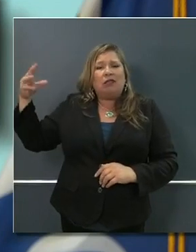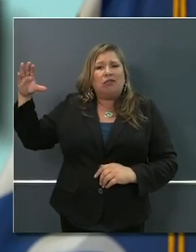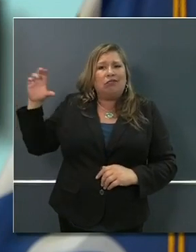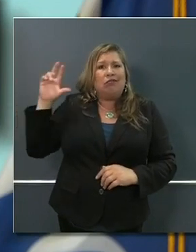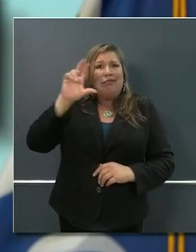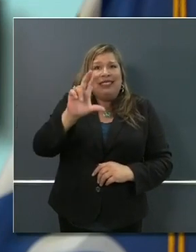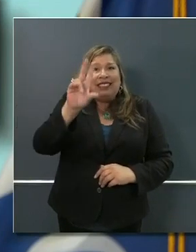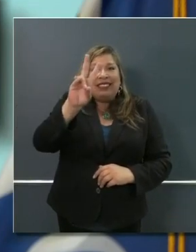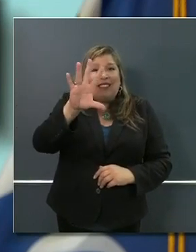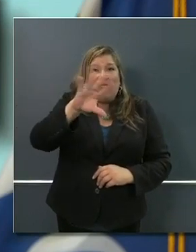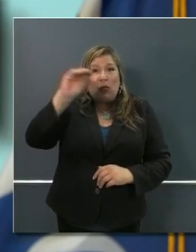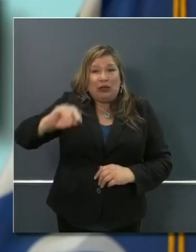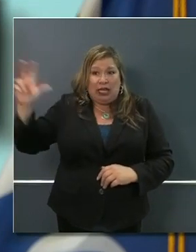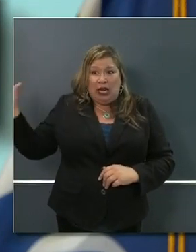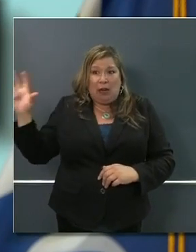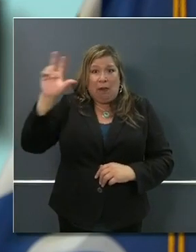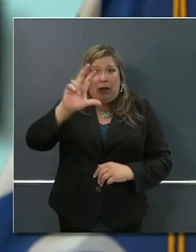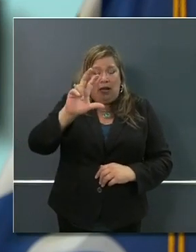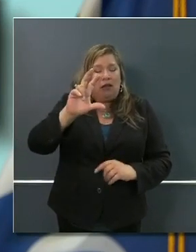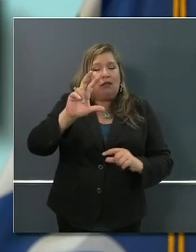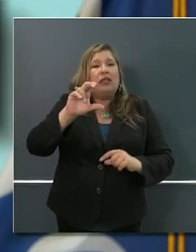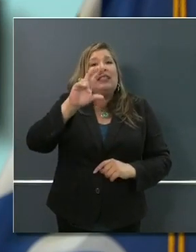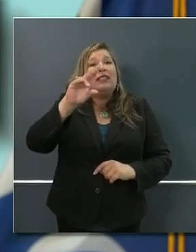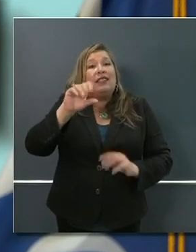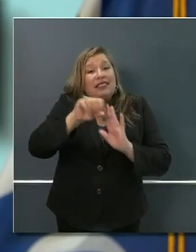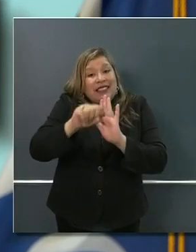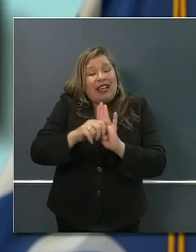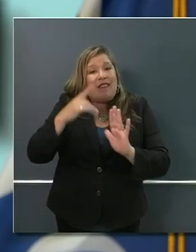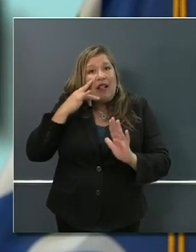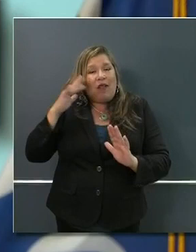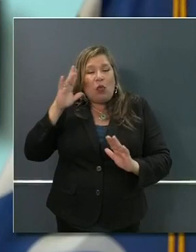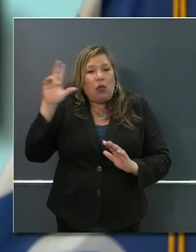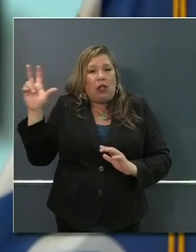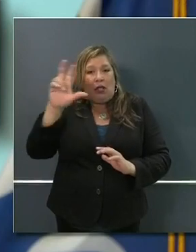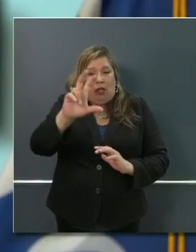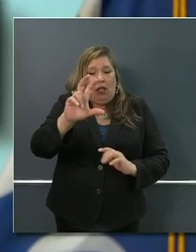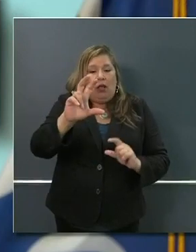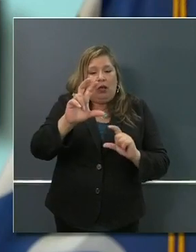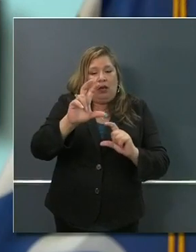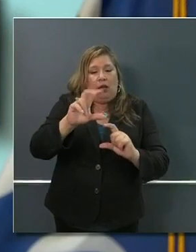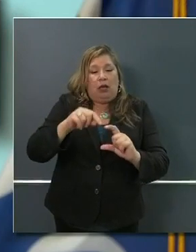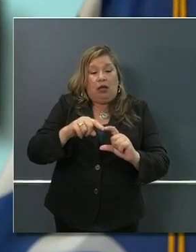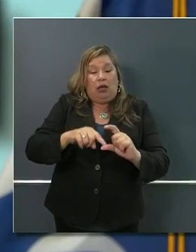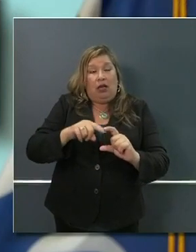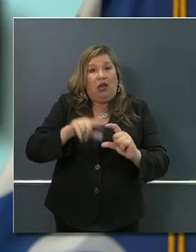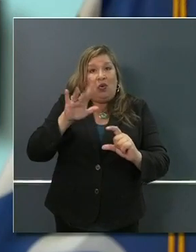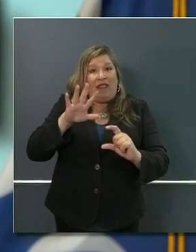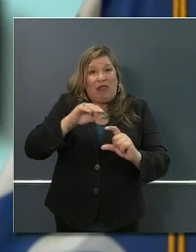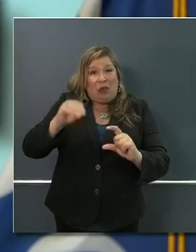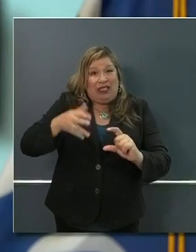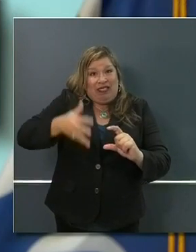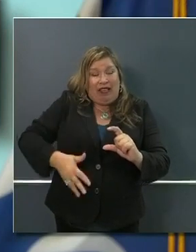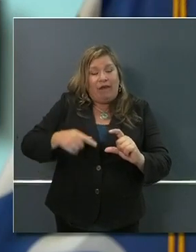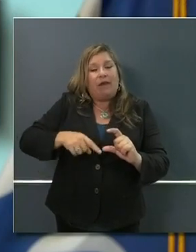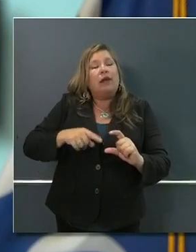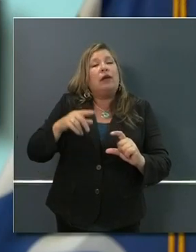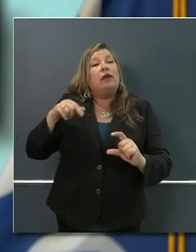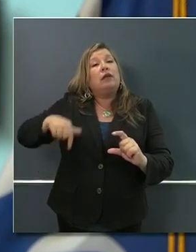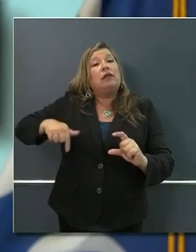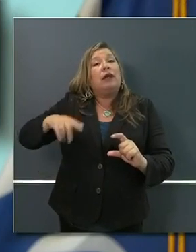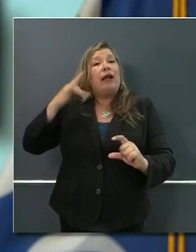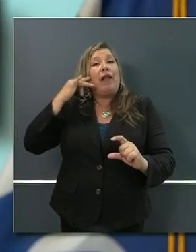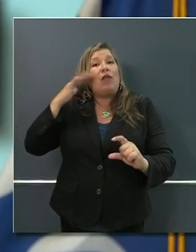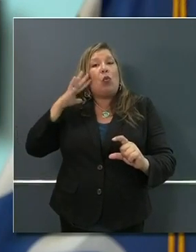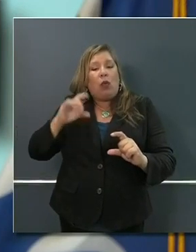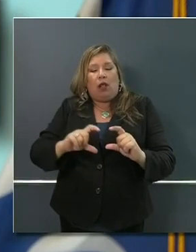California will pick up 75% of the local, 25%, and that's the number you reference, I